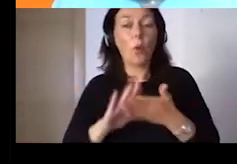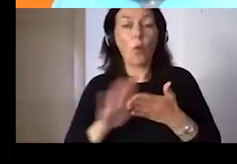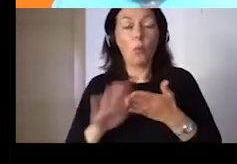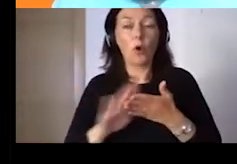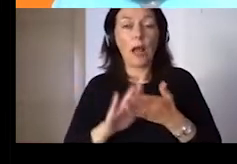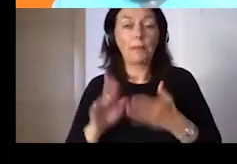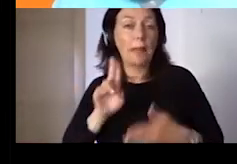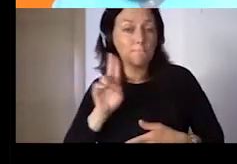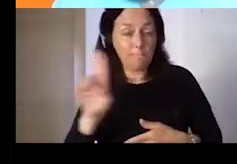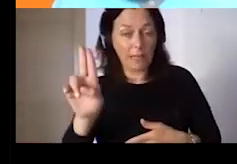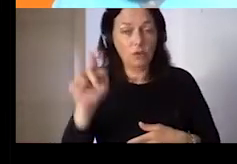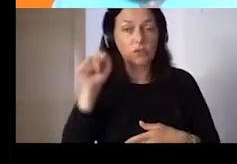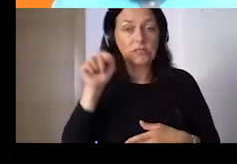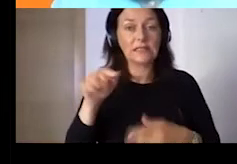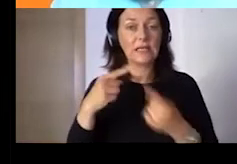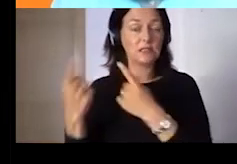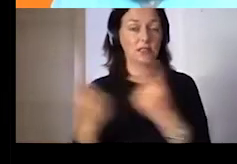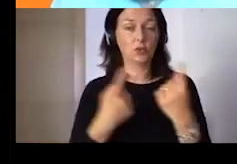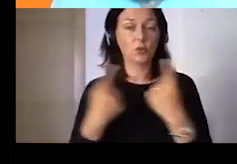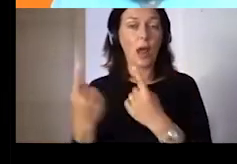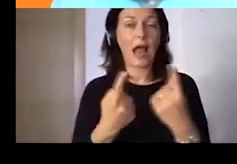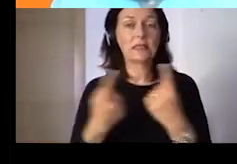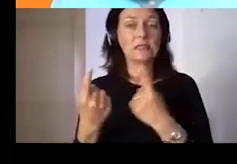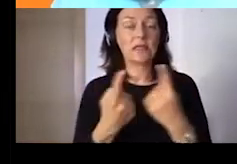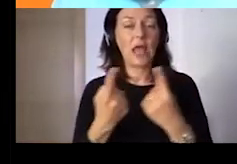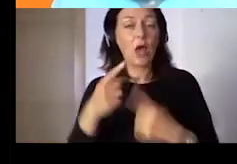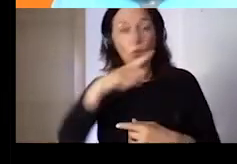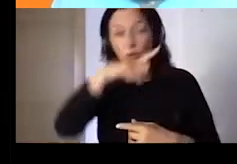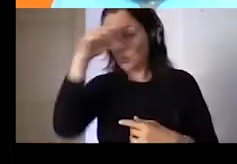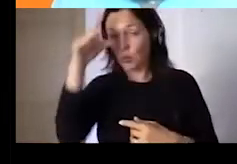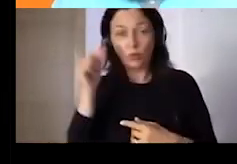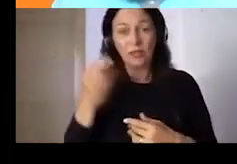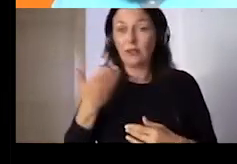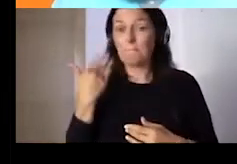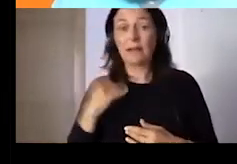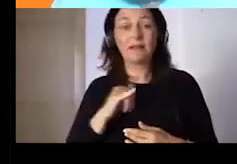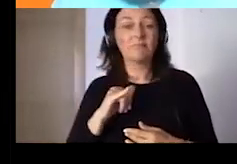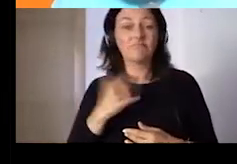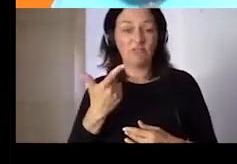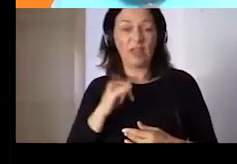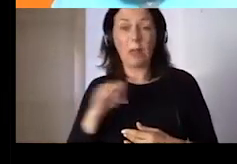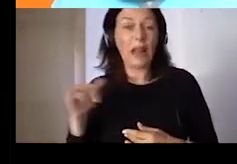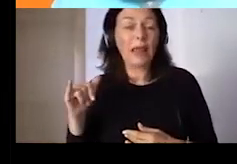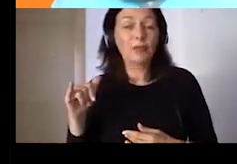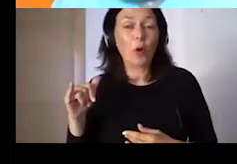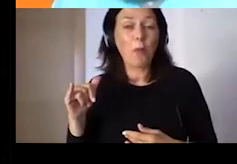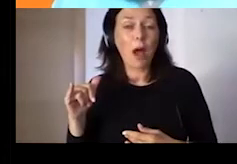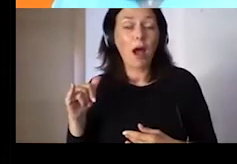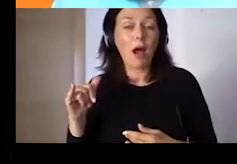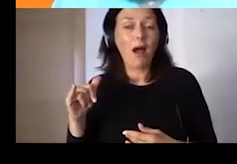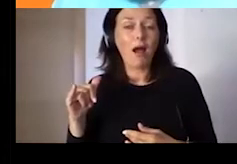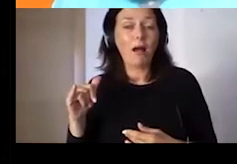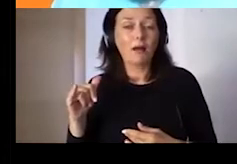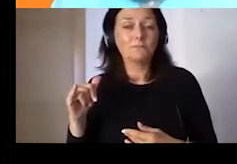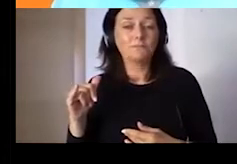who maybe two years ago were facing a lot of barriers in using the Internet